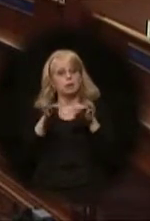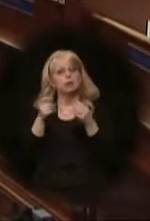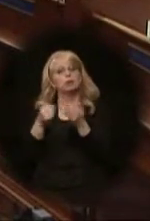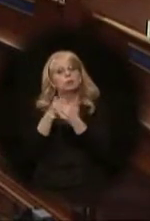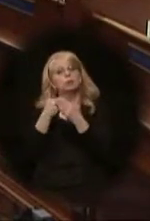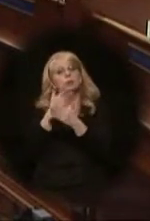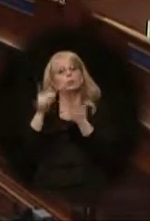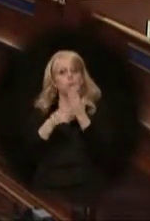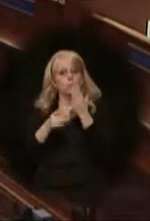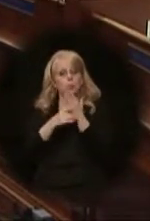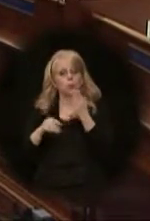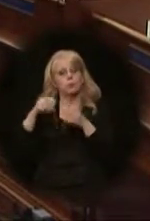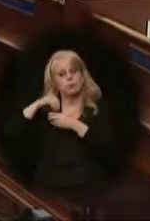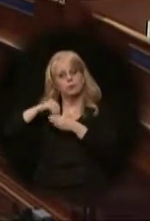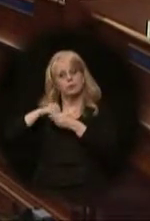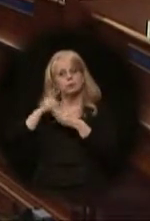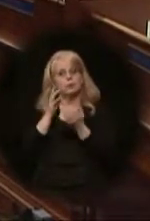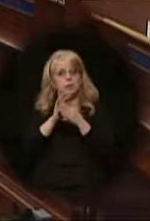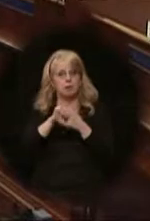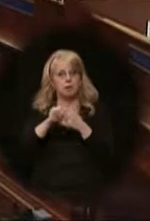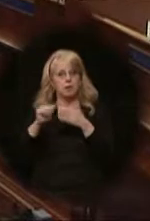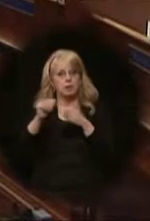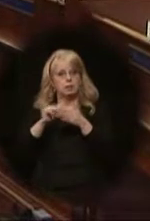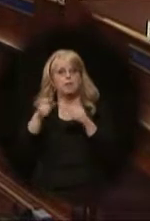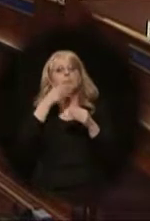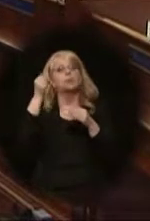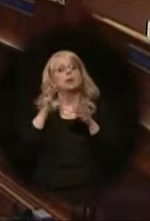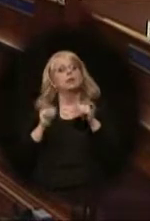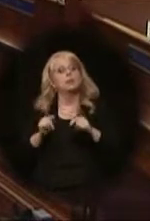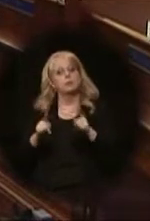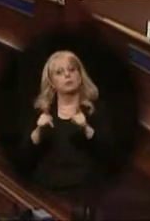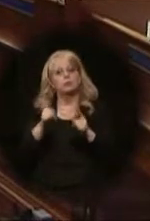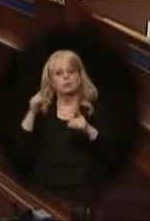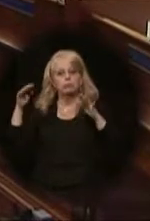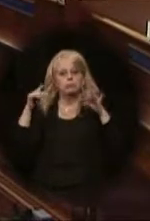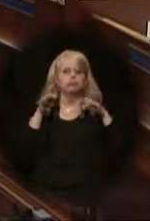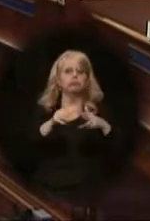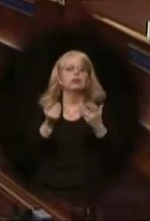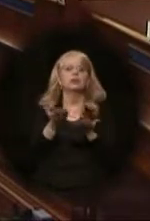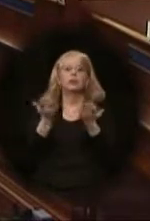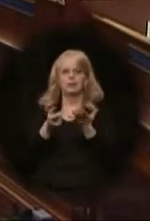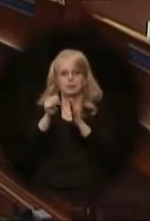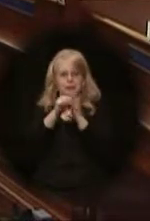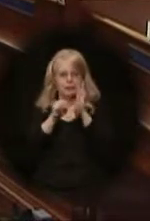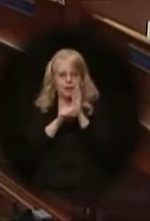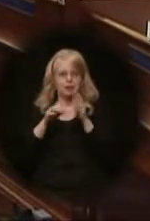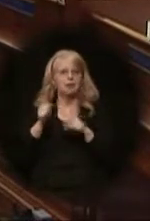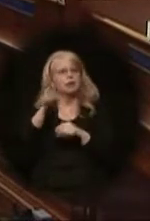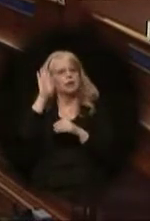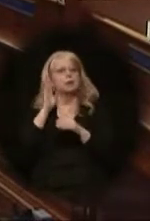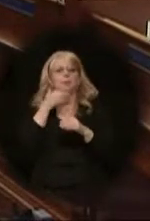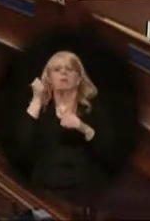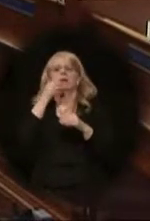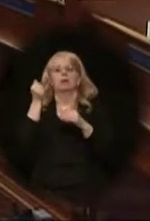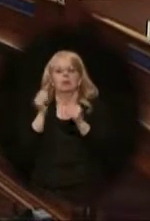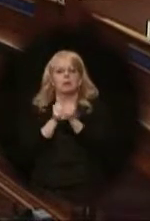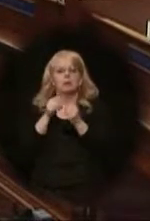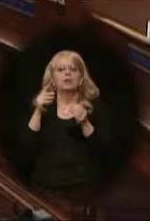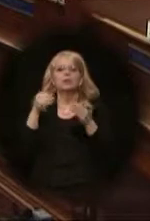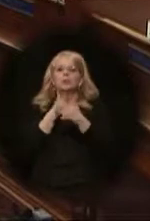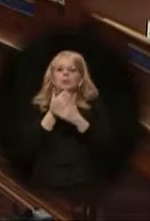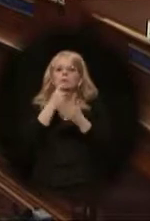investment dollars, new jobs, better opportunities, are flowing into this state. Alaskans are better off under the new tax regime.